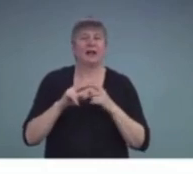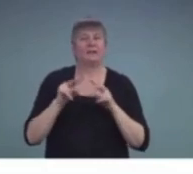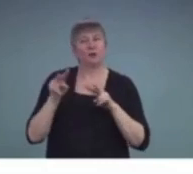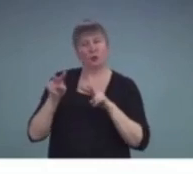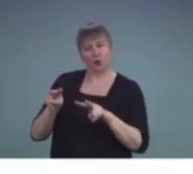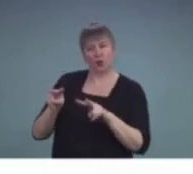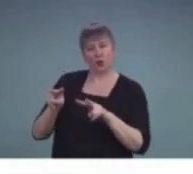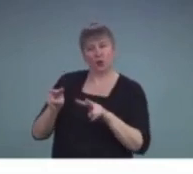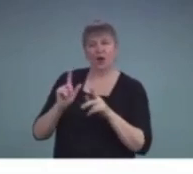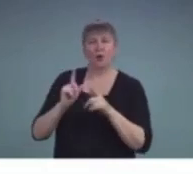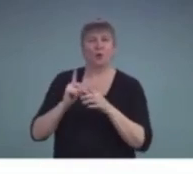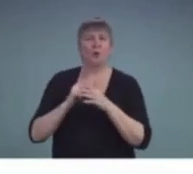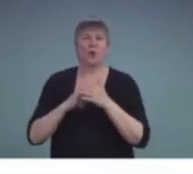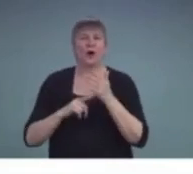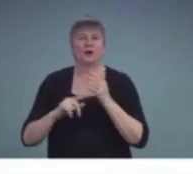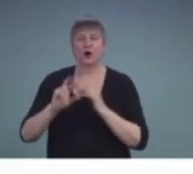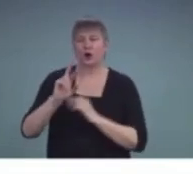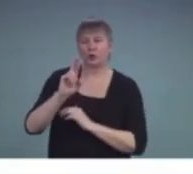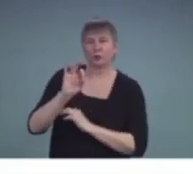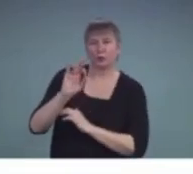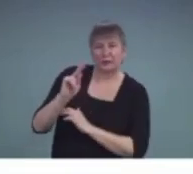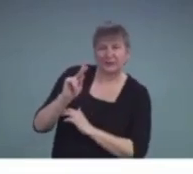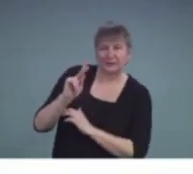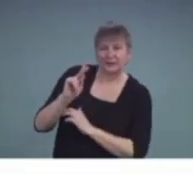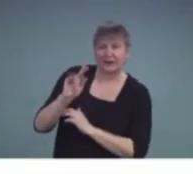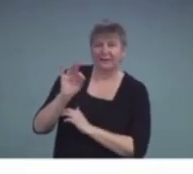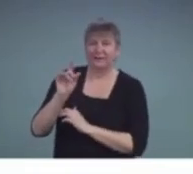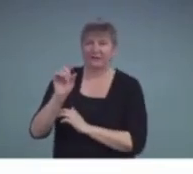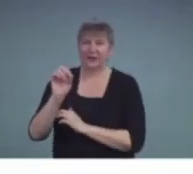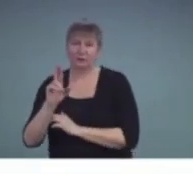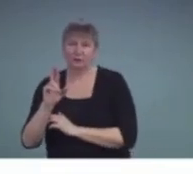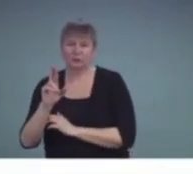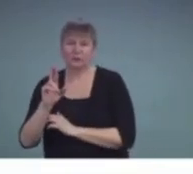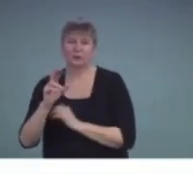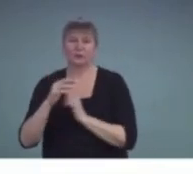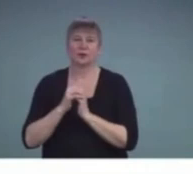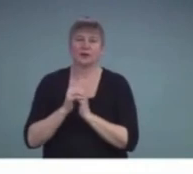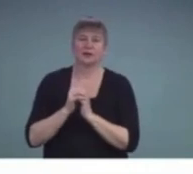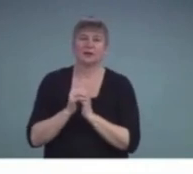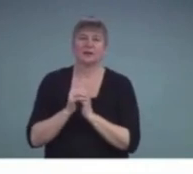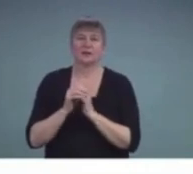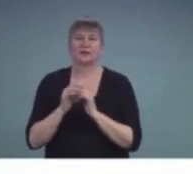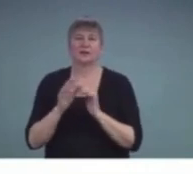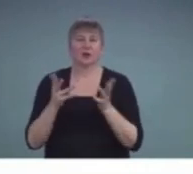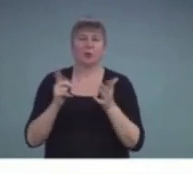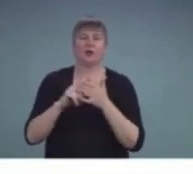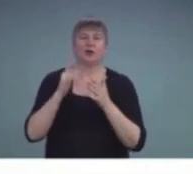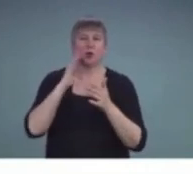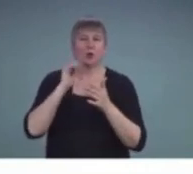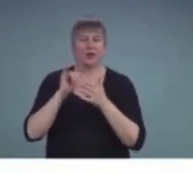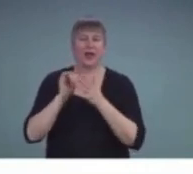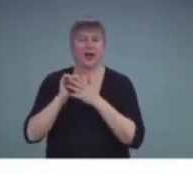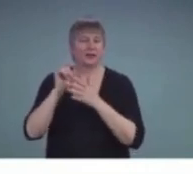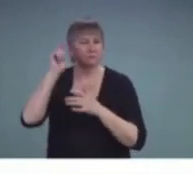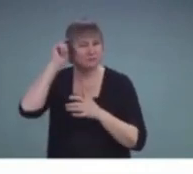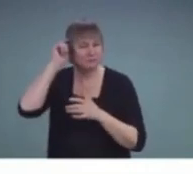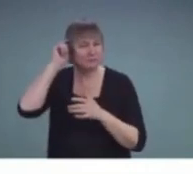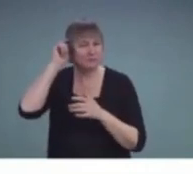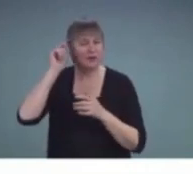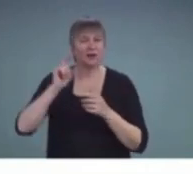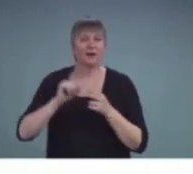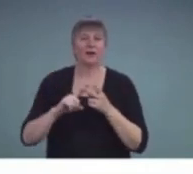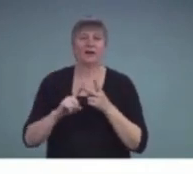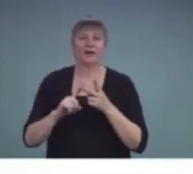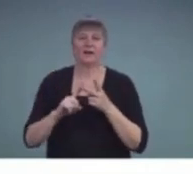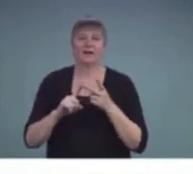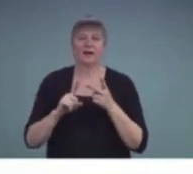There's those external factors, the amplification that's chosen and the qualifications of the